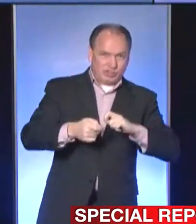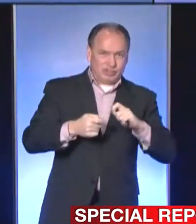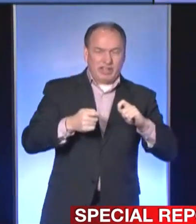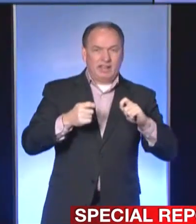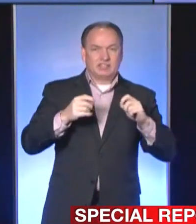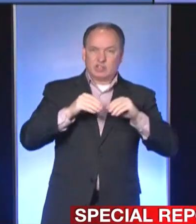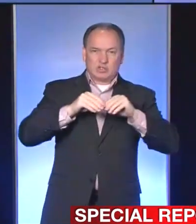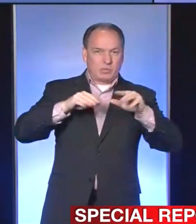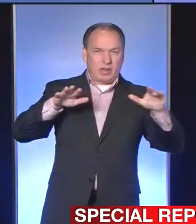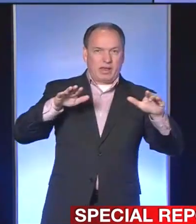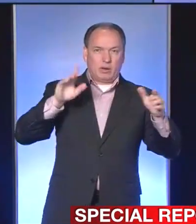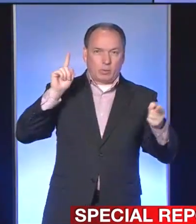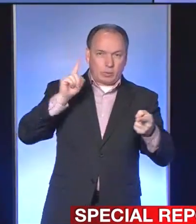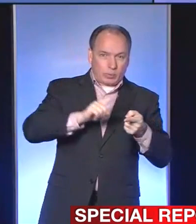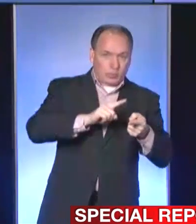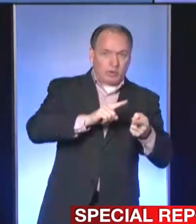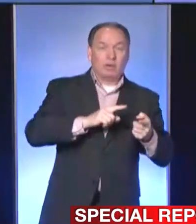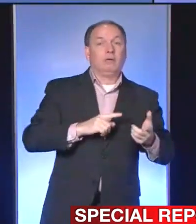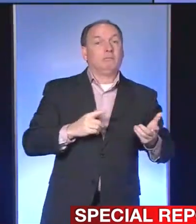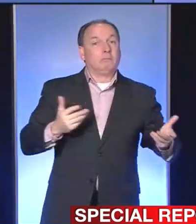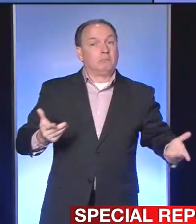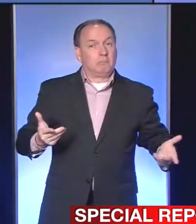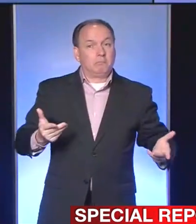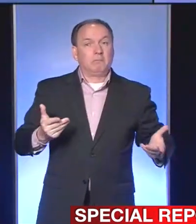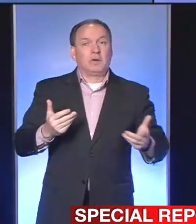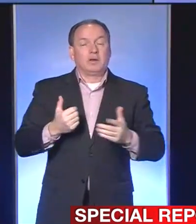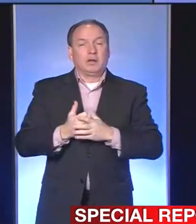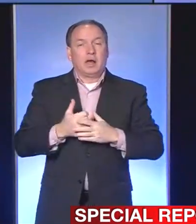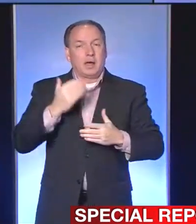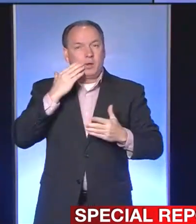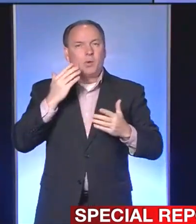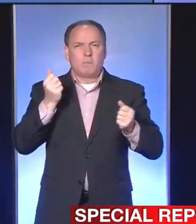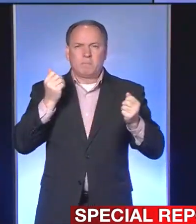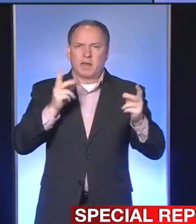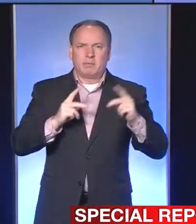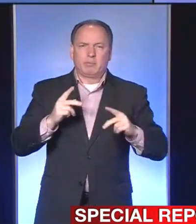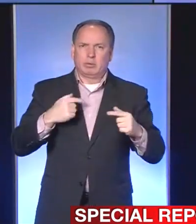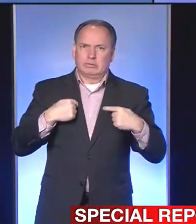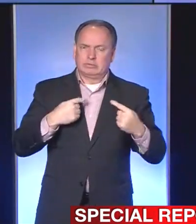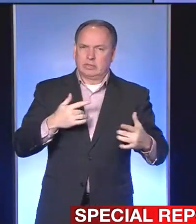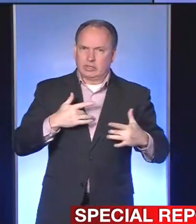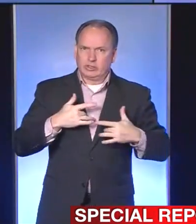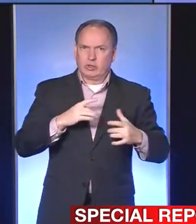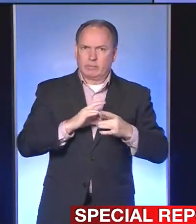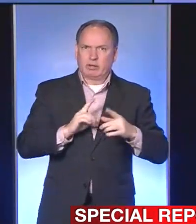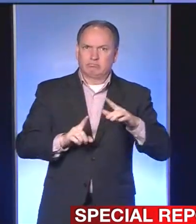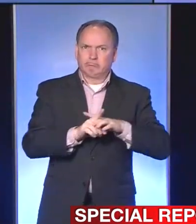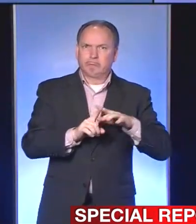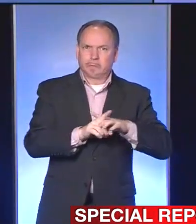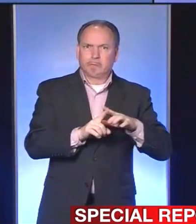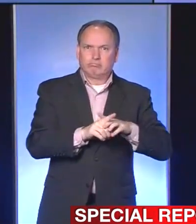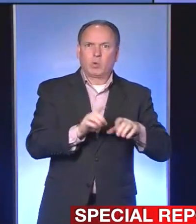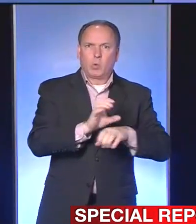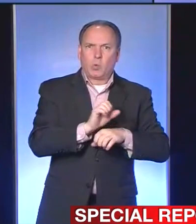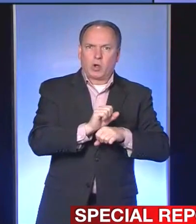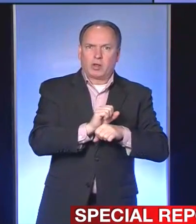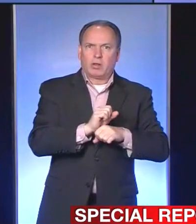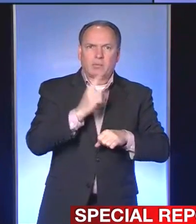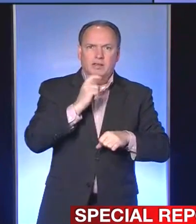of the spread of COVID-19, and I know a lot of people have been concerned about going to work because they're